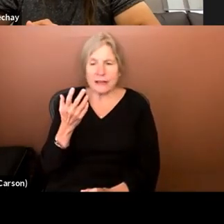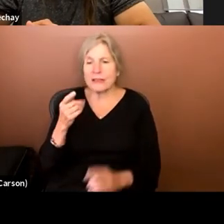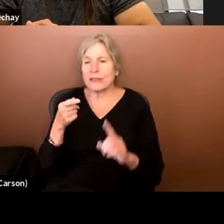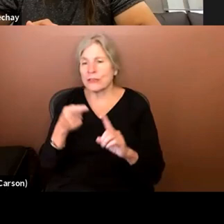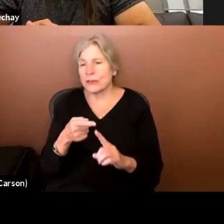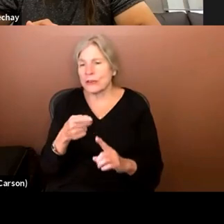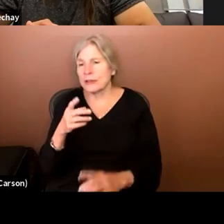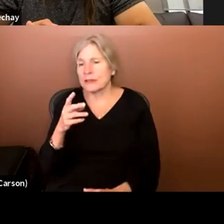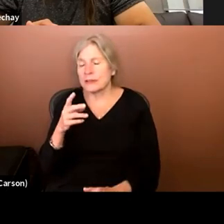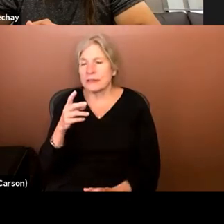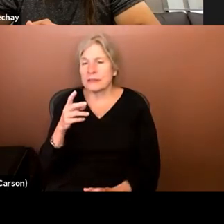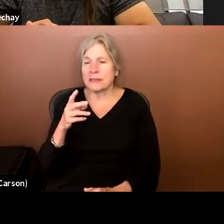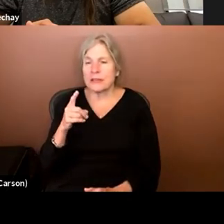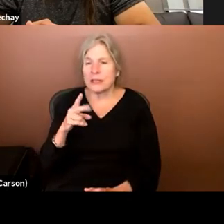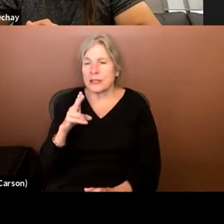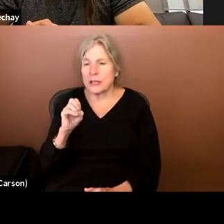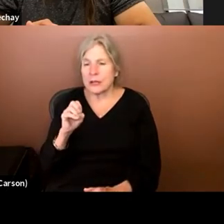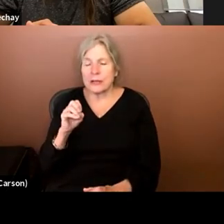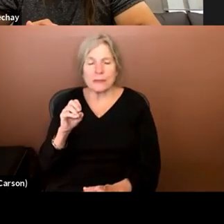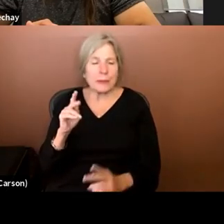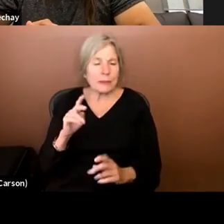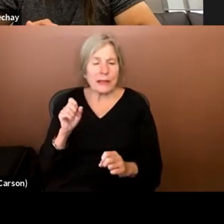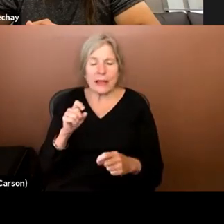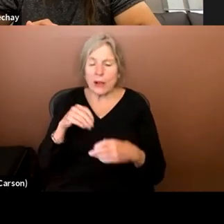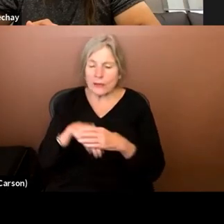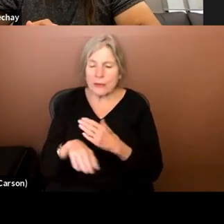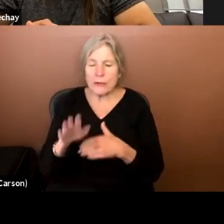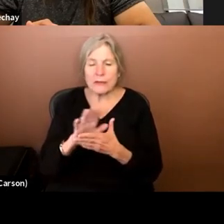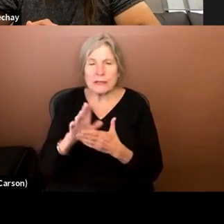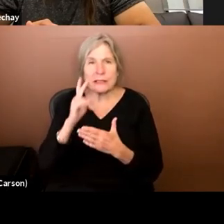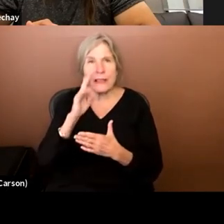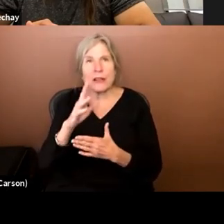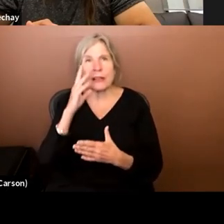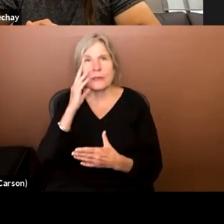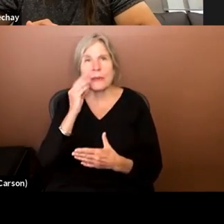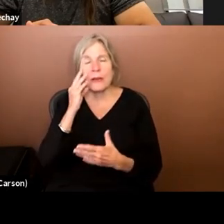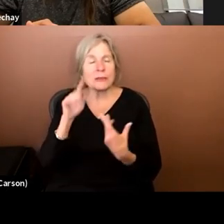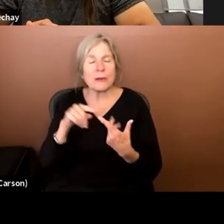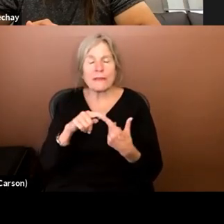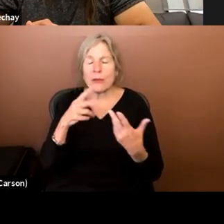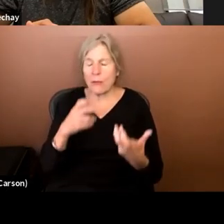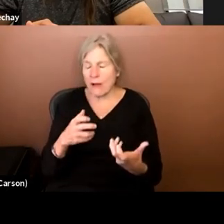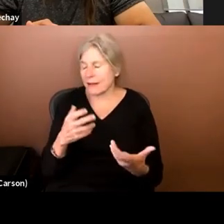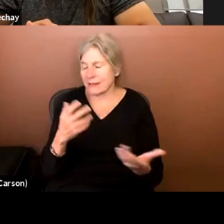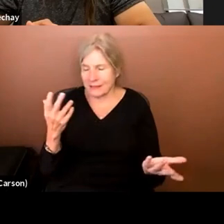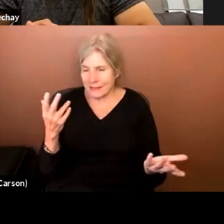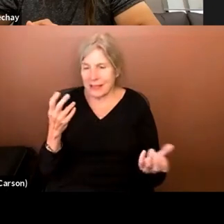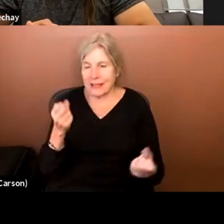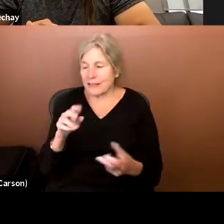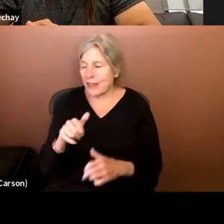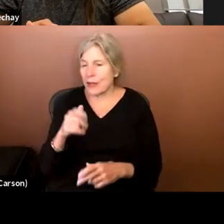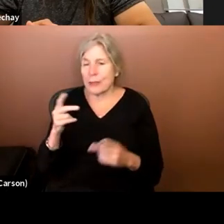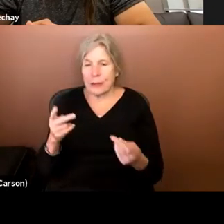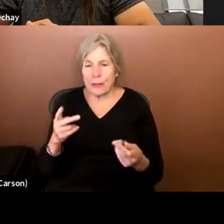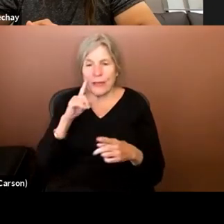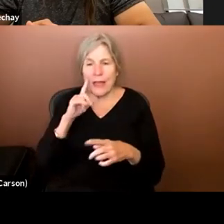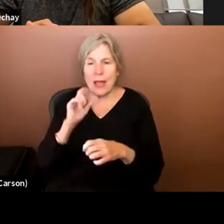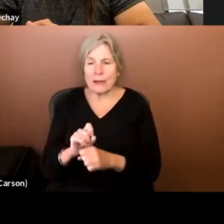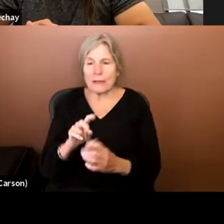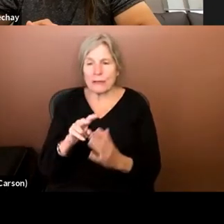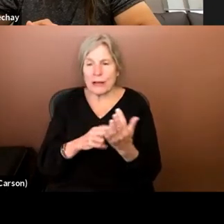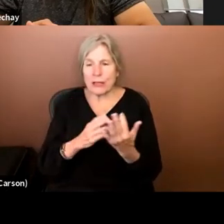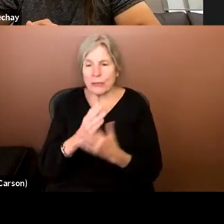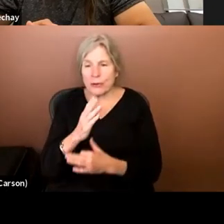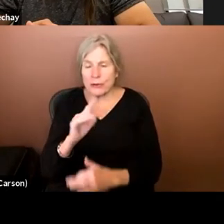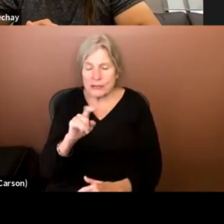certain dudes can just go to the movies and see their experience on the screen whenever they want. And, and lots of other people are in the habit of reading through